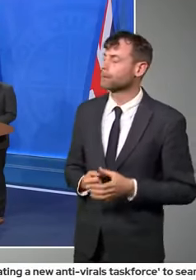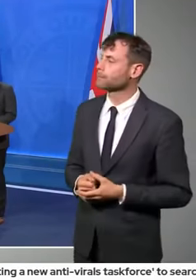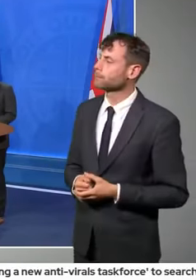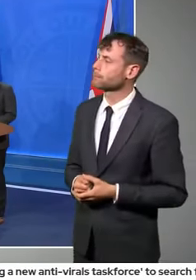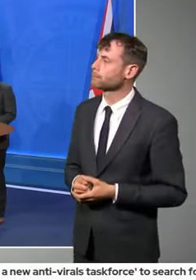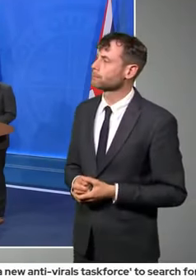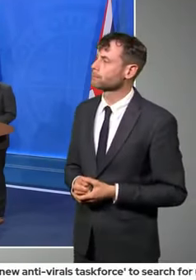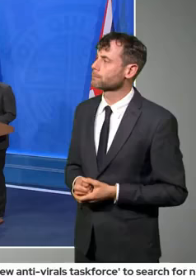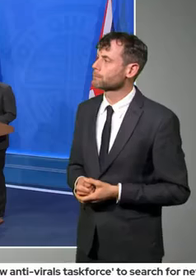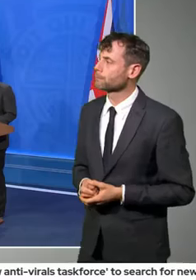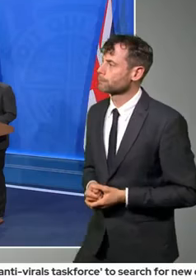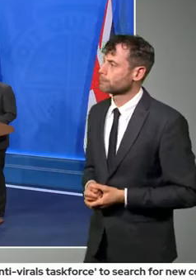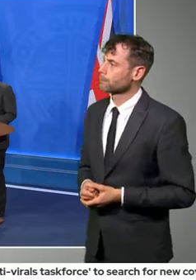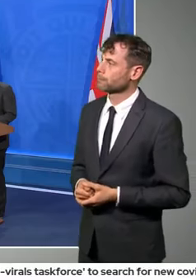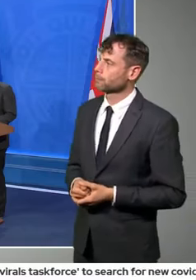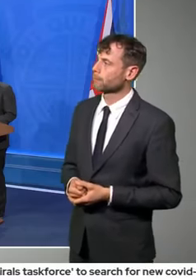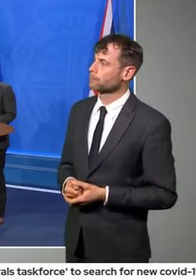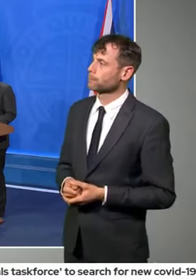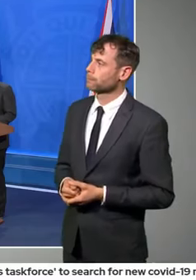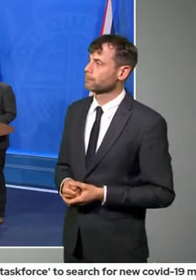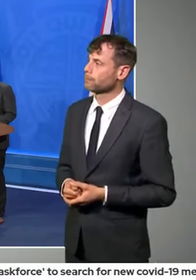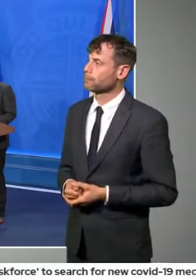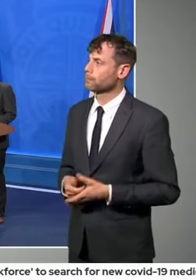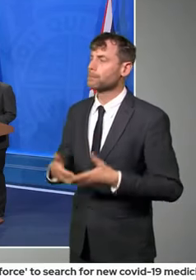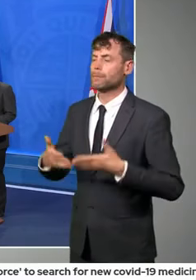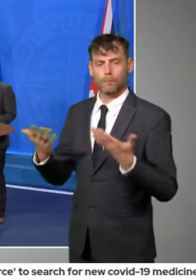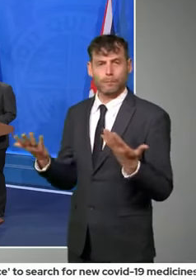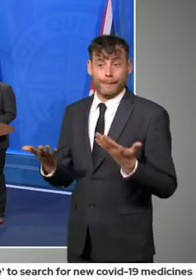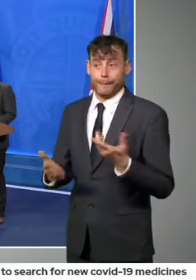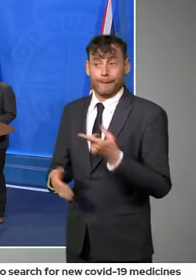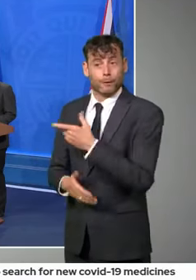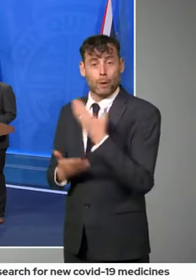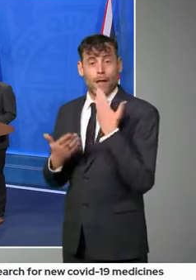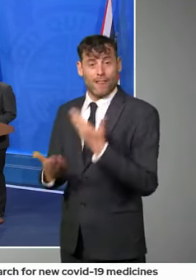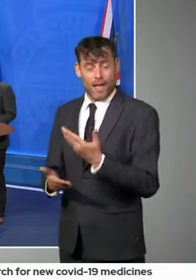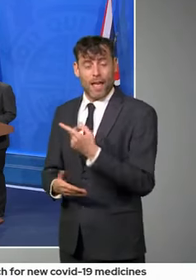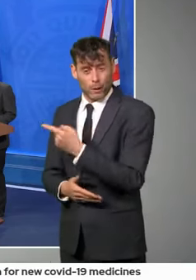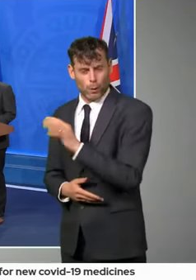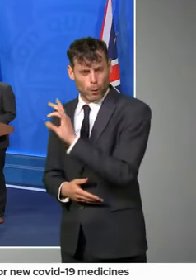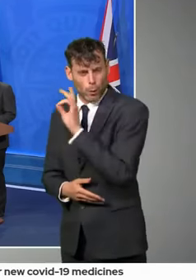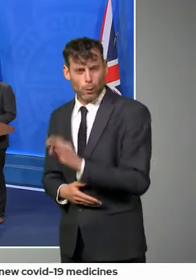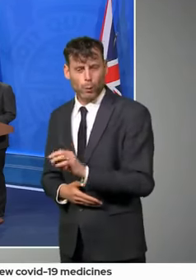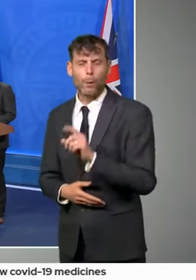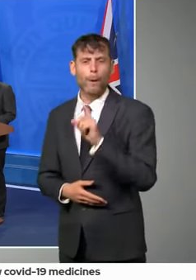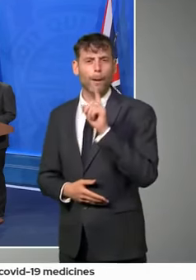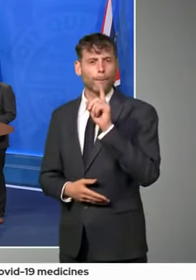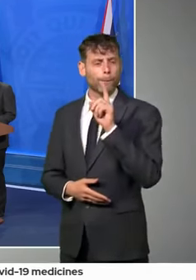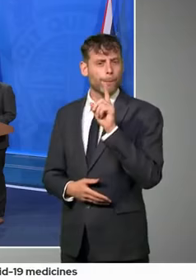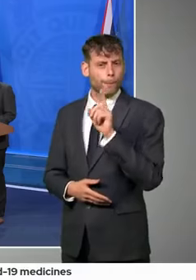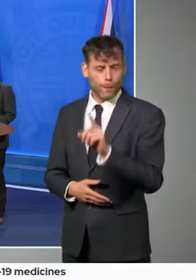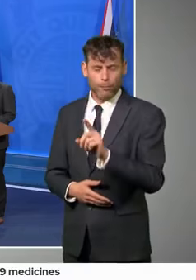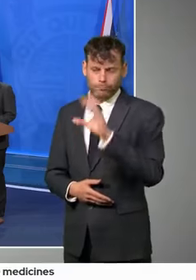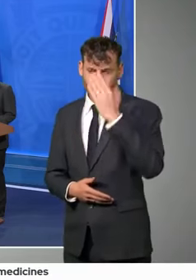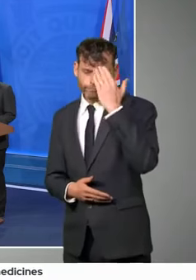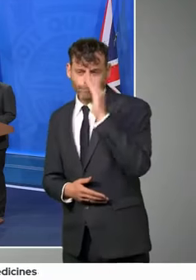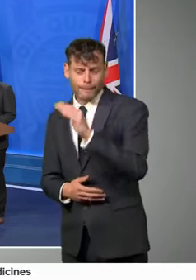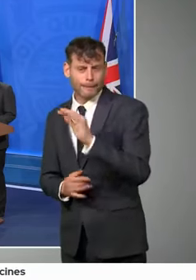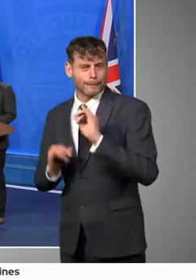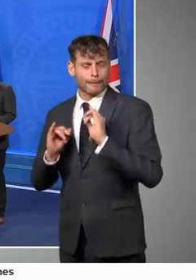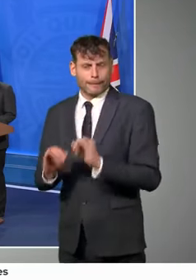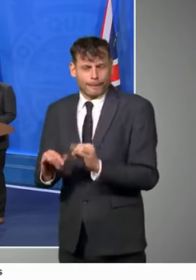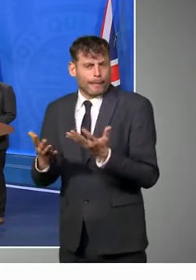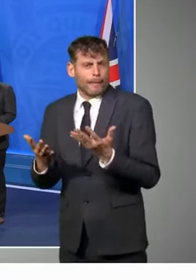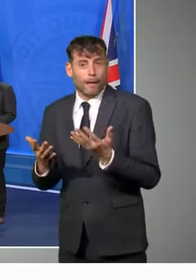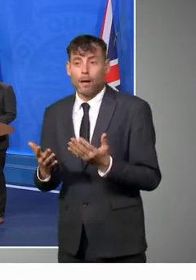unfortunately people will continue to die of other causes irrespective of whether or not they've had a